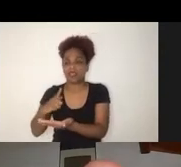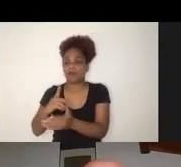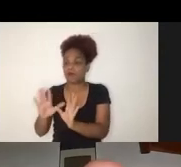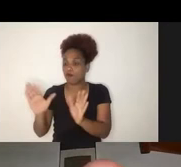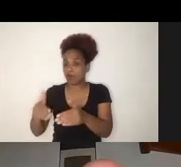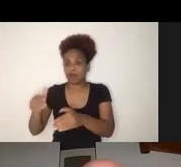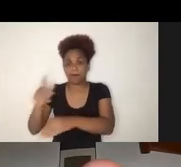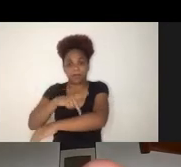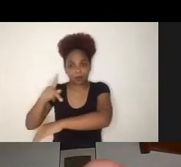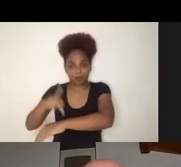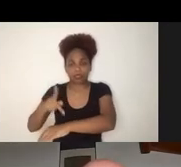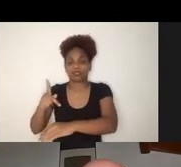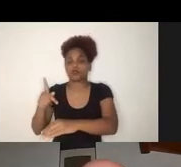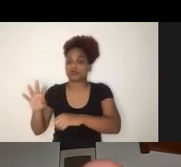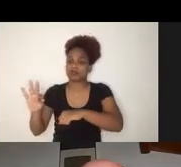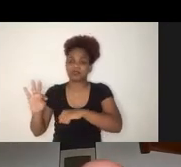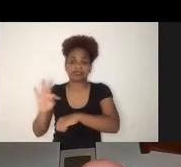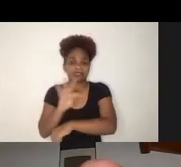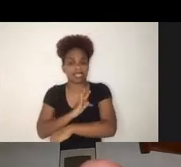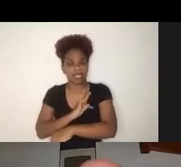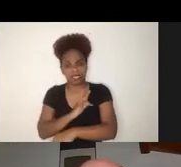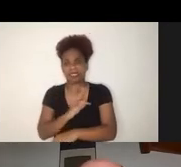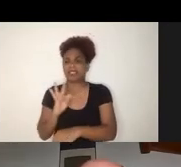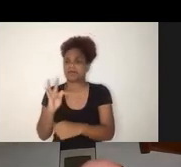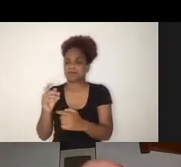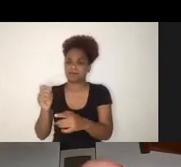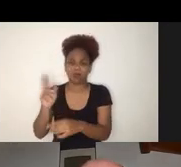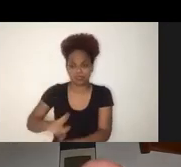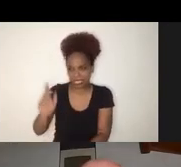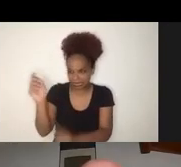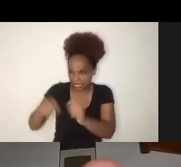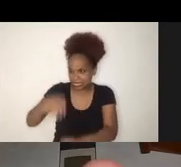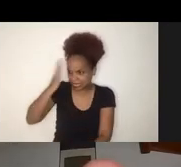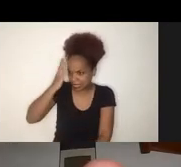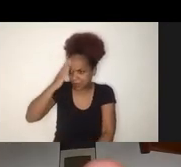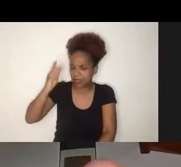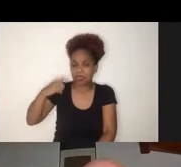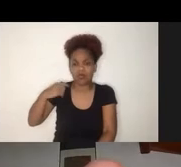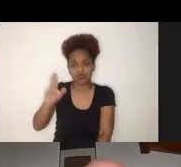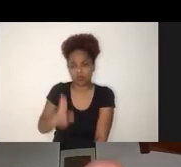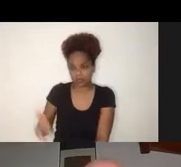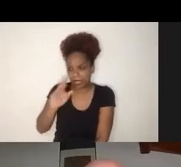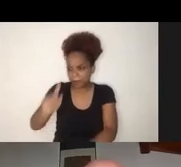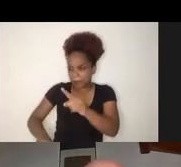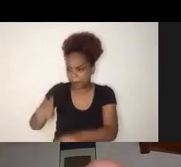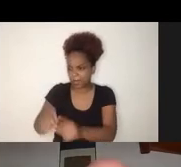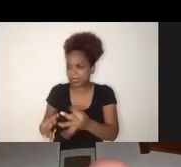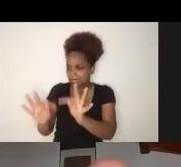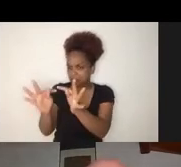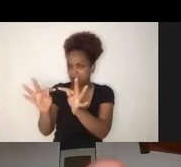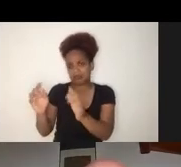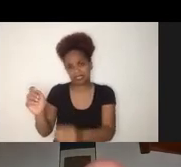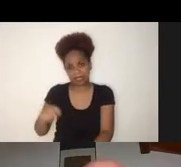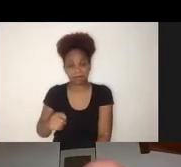Only 50%, according to our data, of teachers in Brazil have the sufficient skills, not only